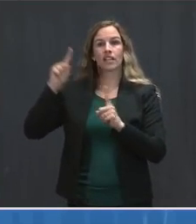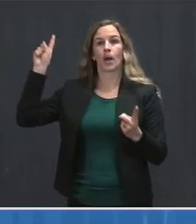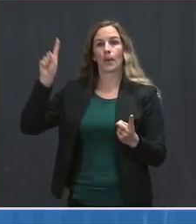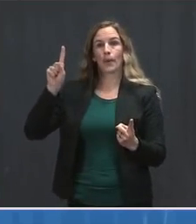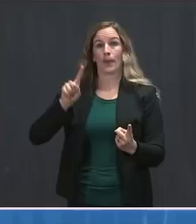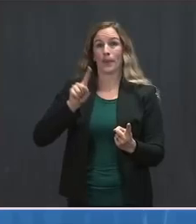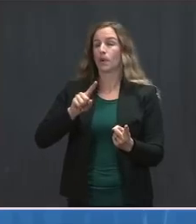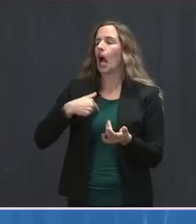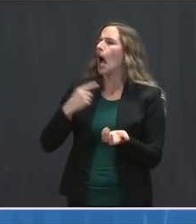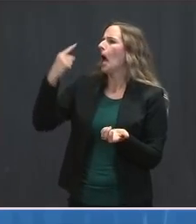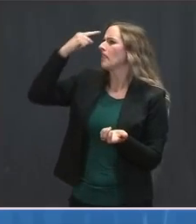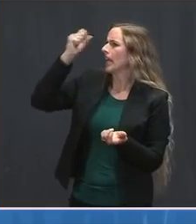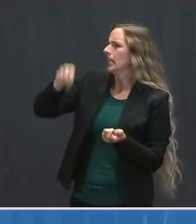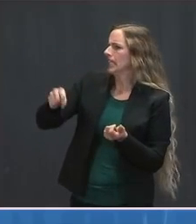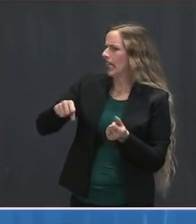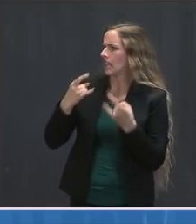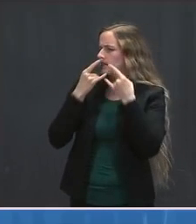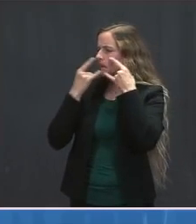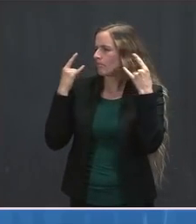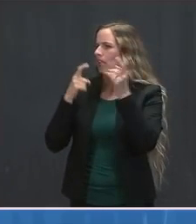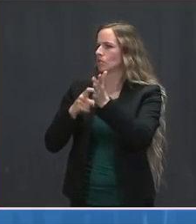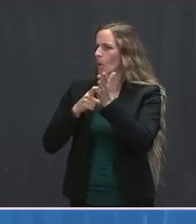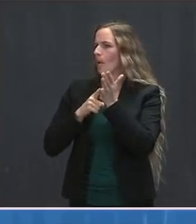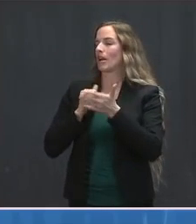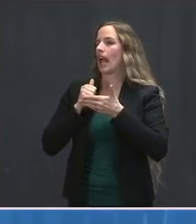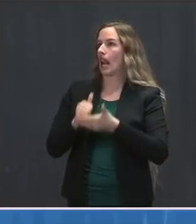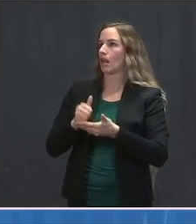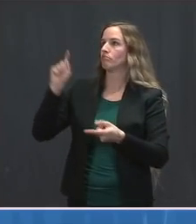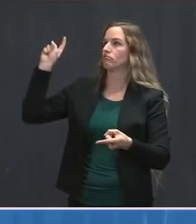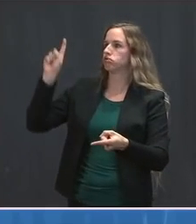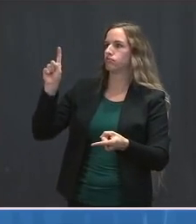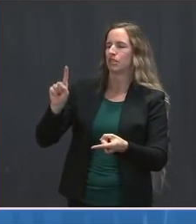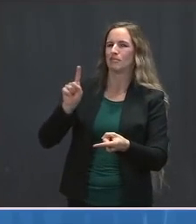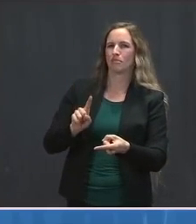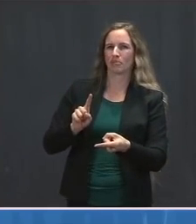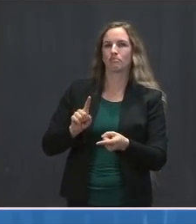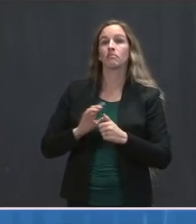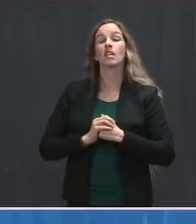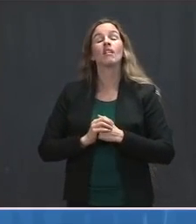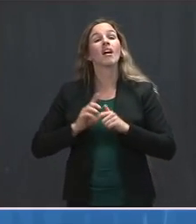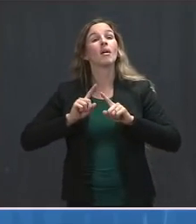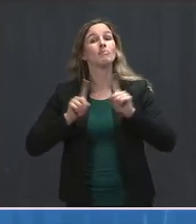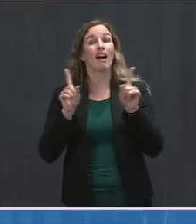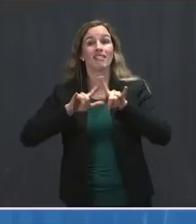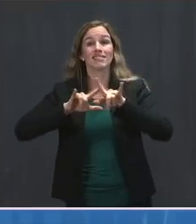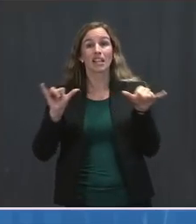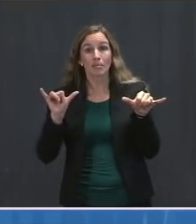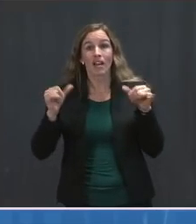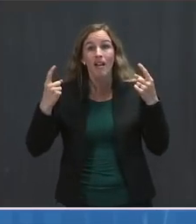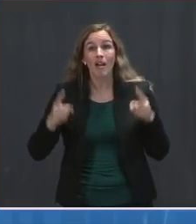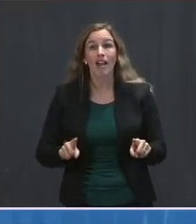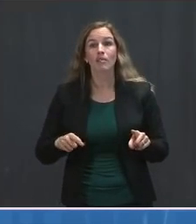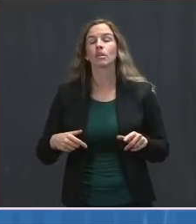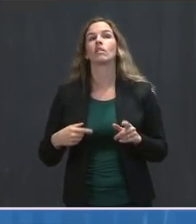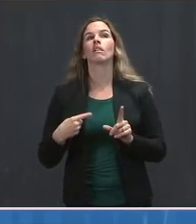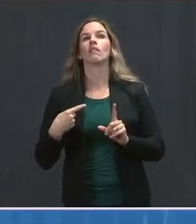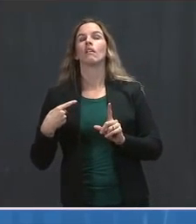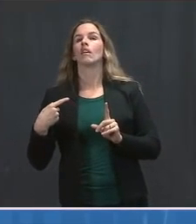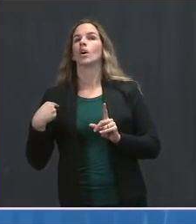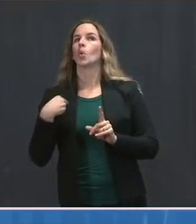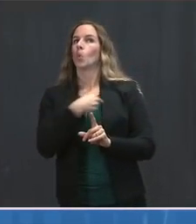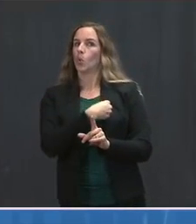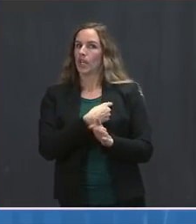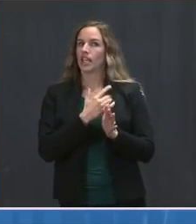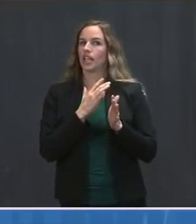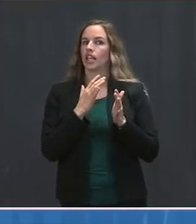helping in protect people and having those cases coming down. But all of what is also happening is that, you know, we are